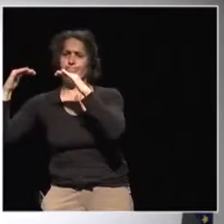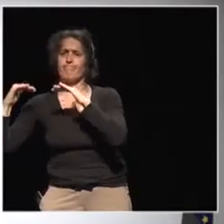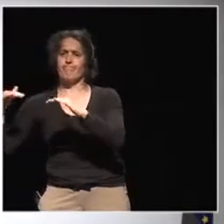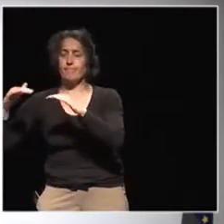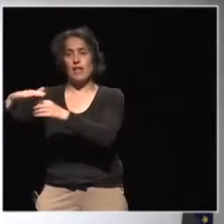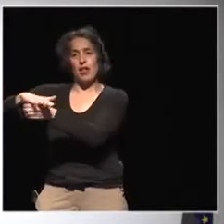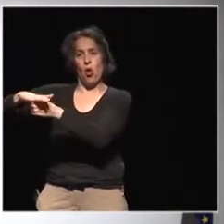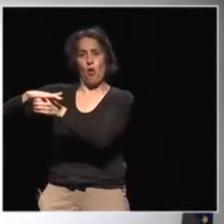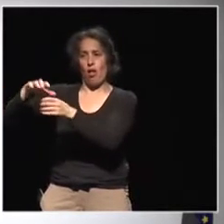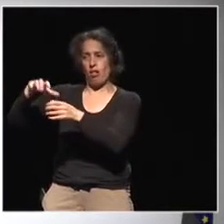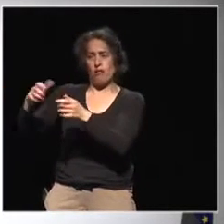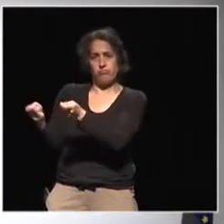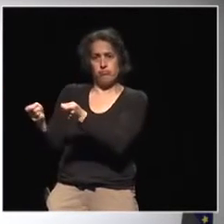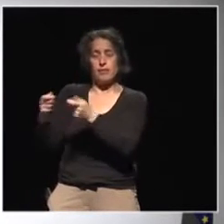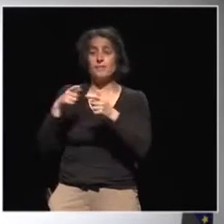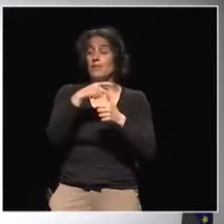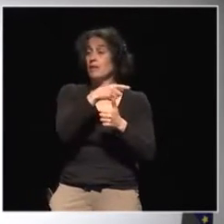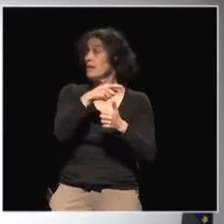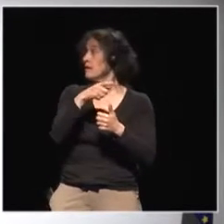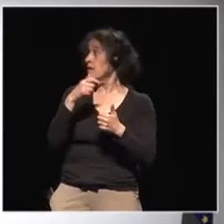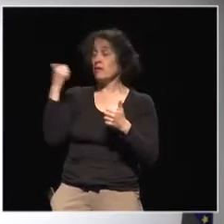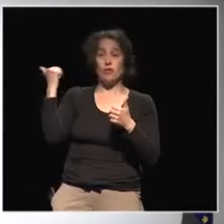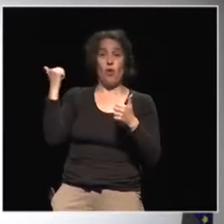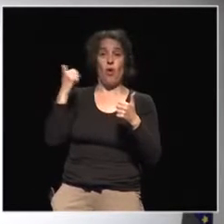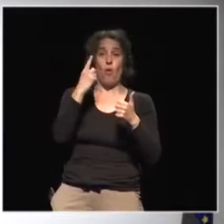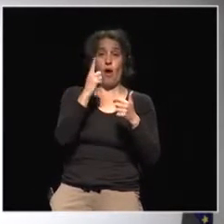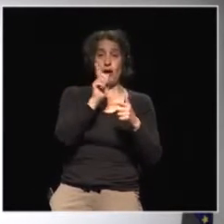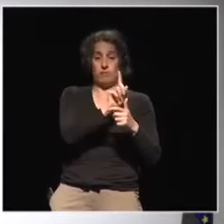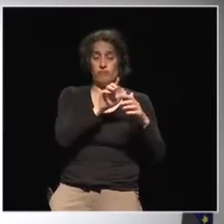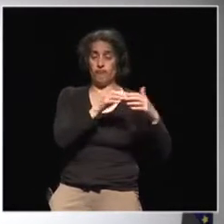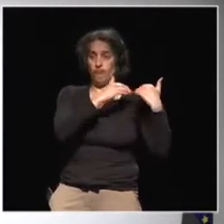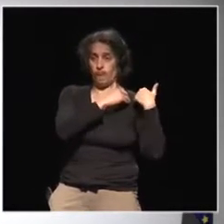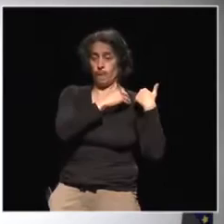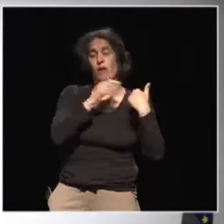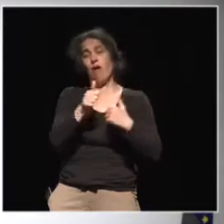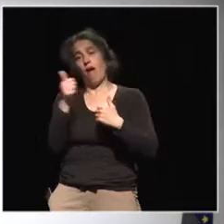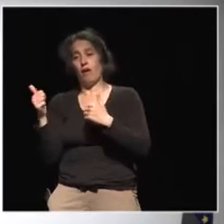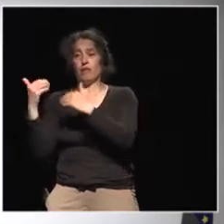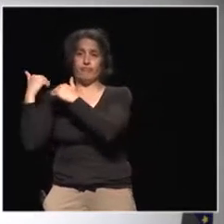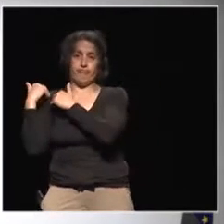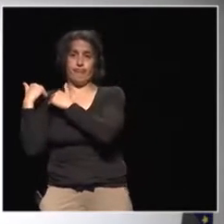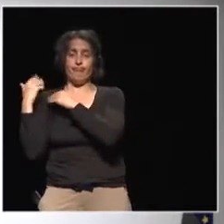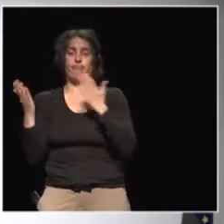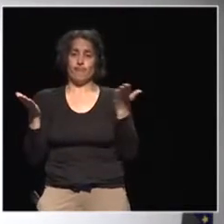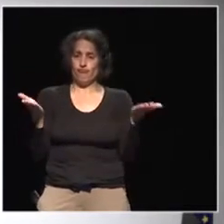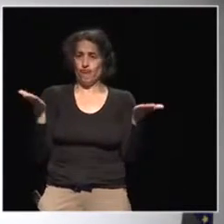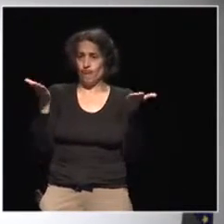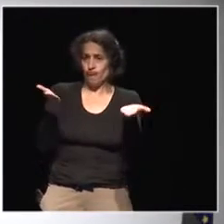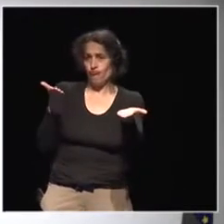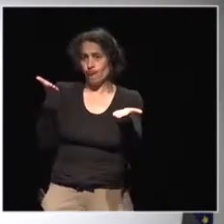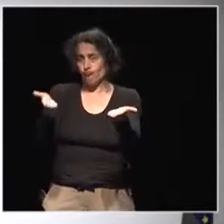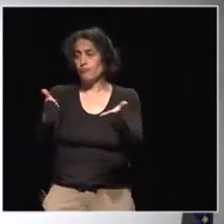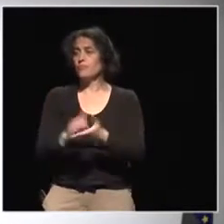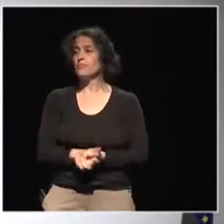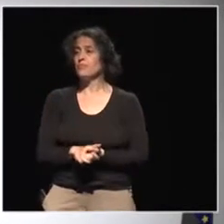perspective will be presented by Jean with Eddie O'Loughlin in a few minutes, and then ALDA with Annick Neff. And Annick, sorry,